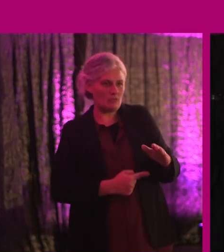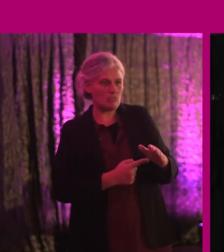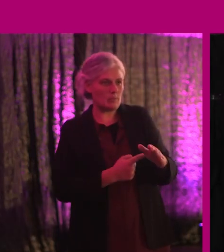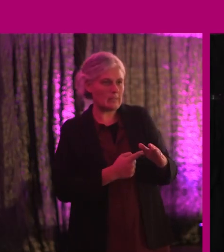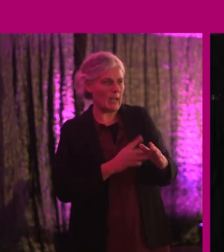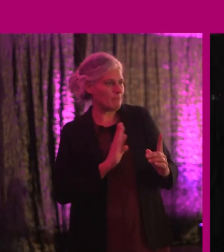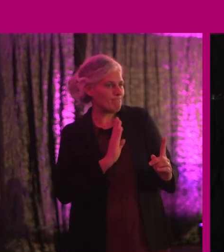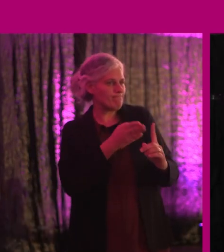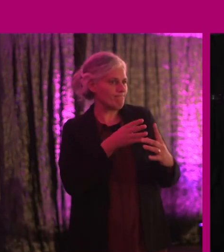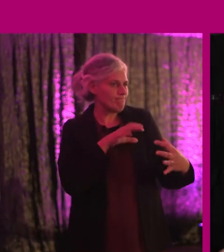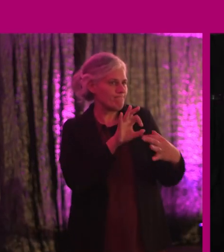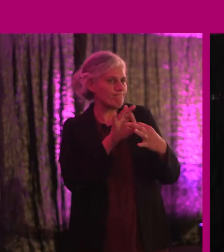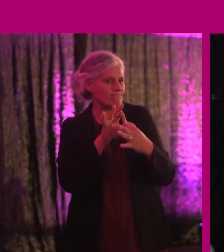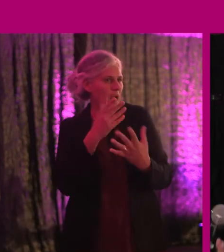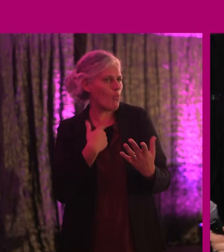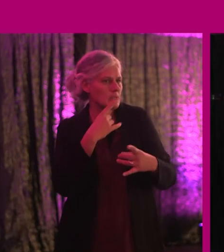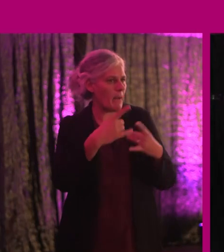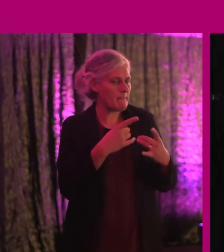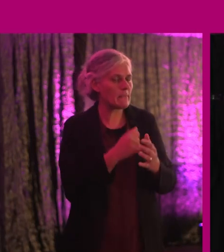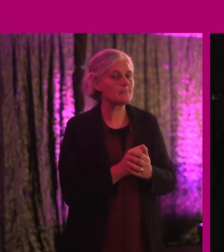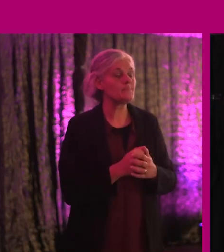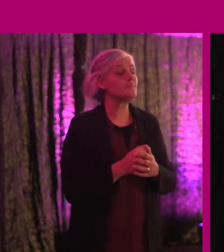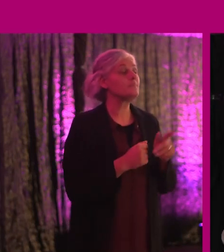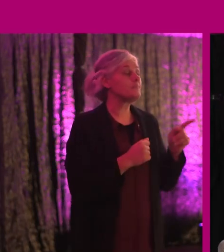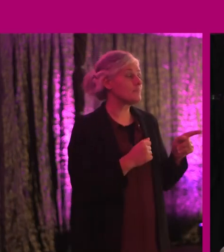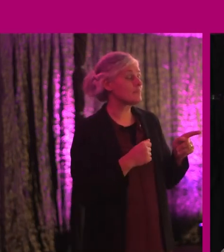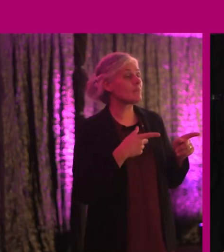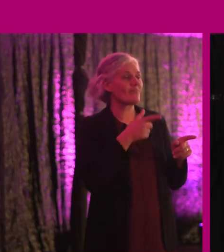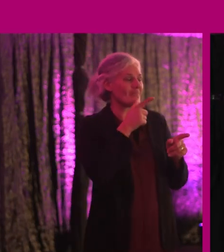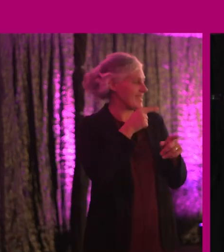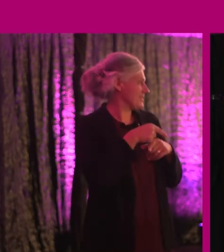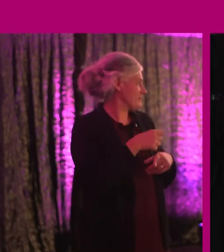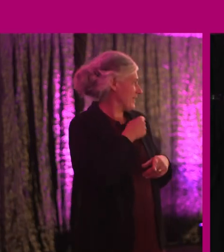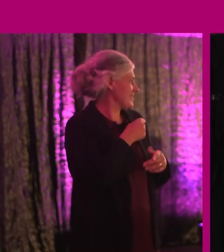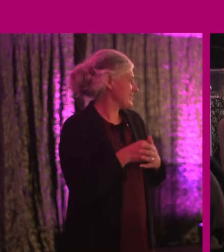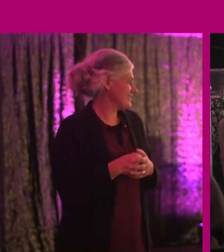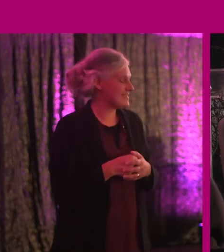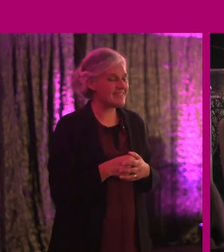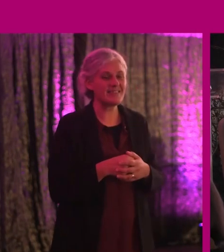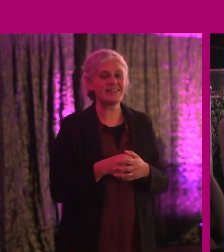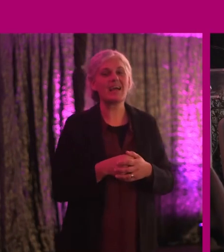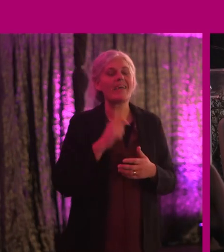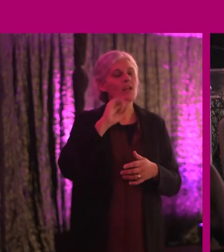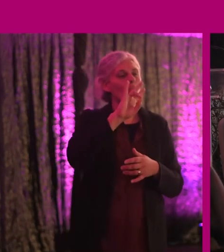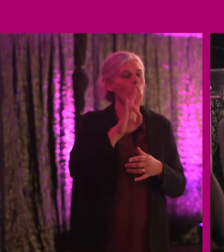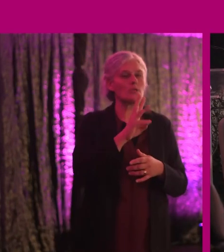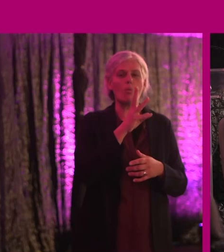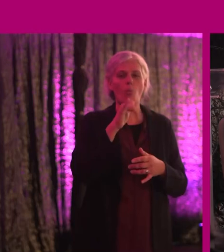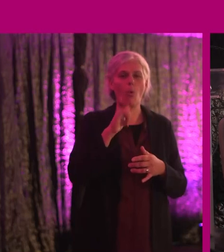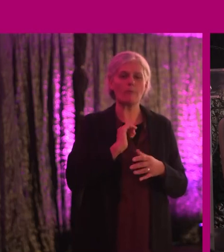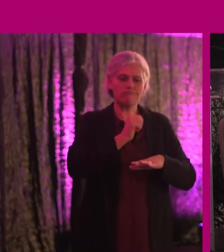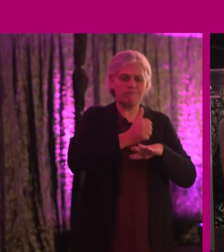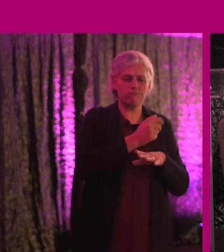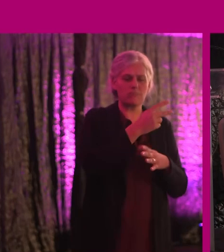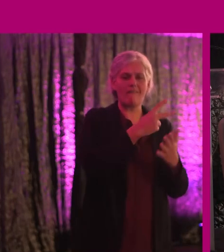being addressed? So I'm going to give Marion's because she's been speaking without the mic. I think the question is why we established